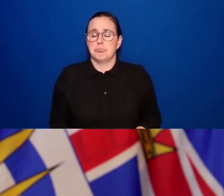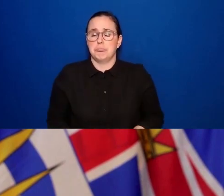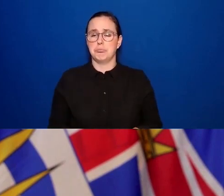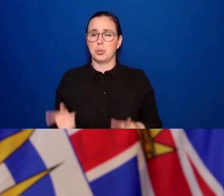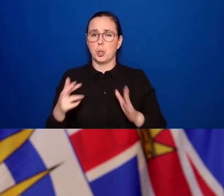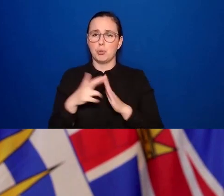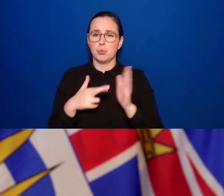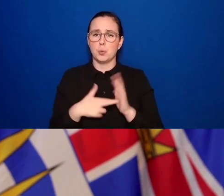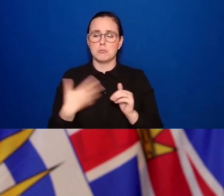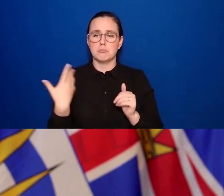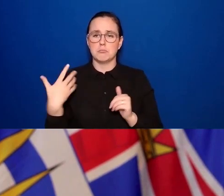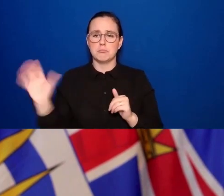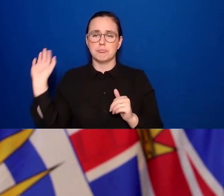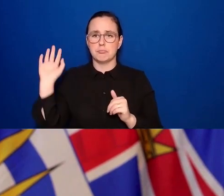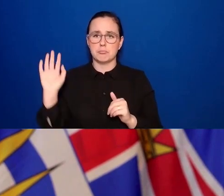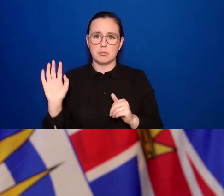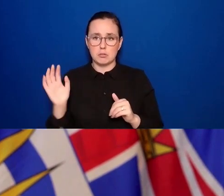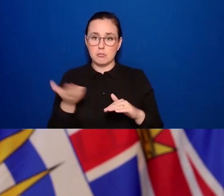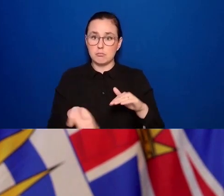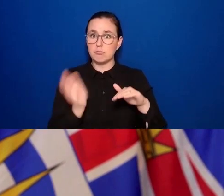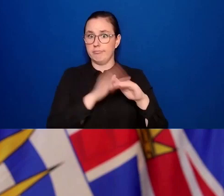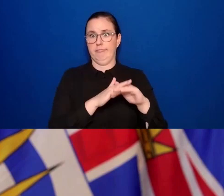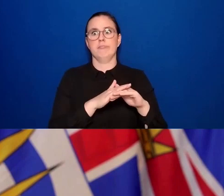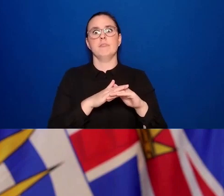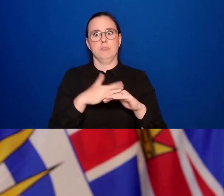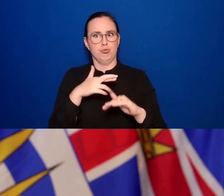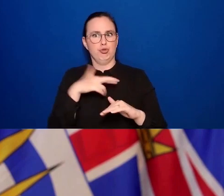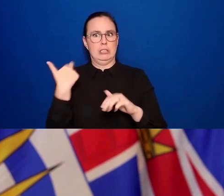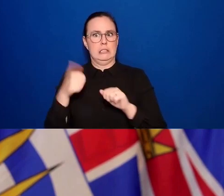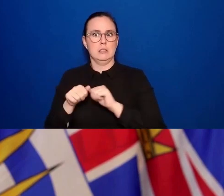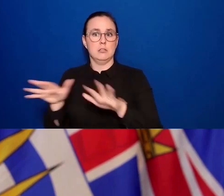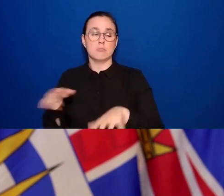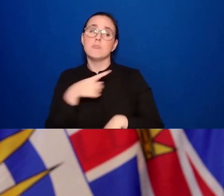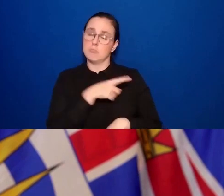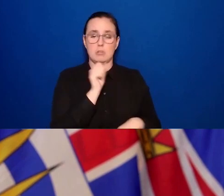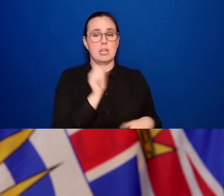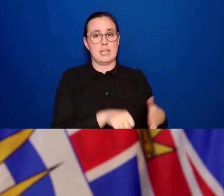then there's implications for that as well. Lisa, do you have a follow-up?